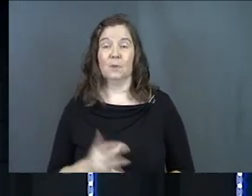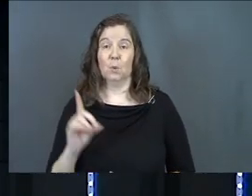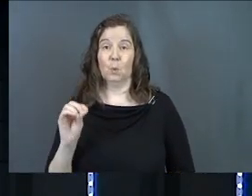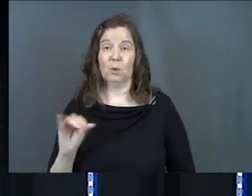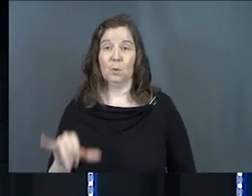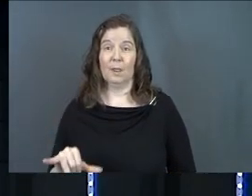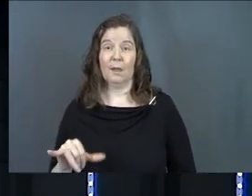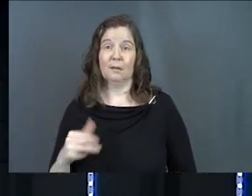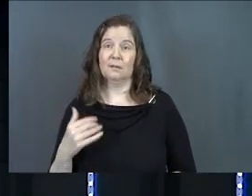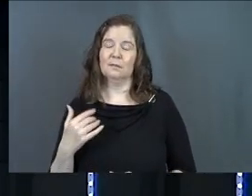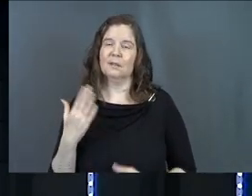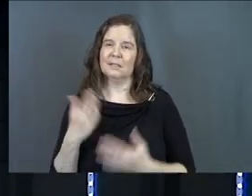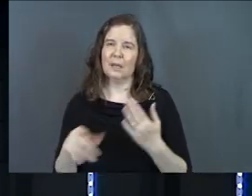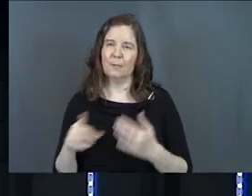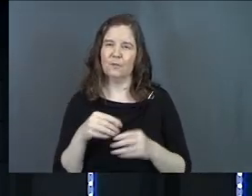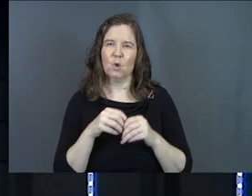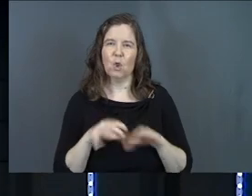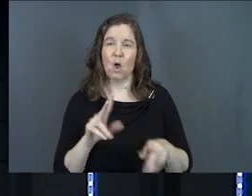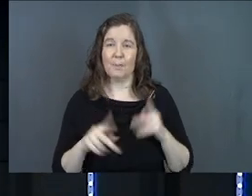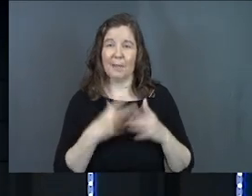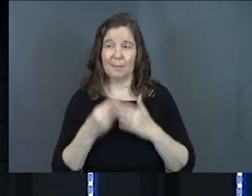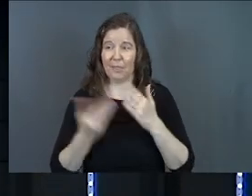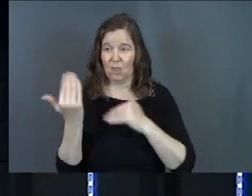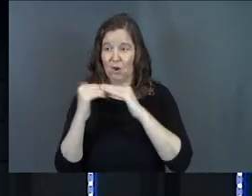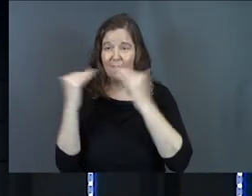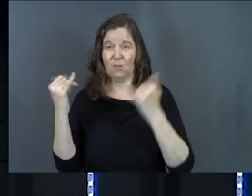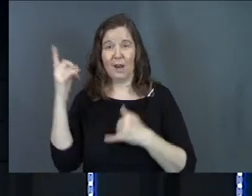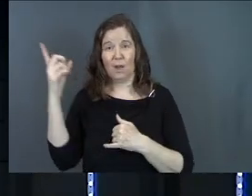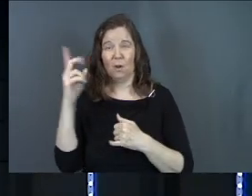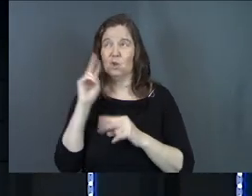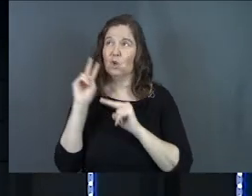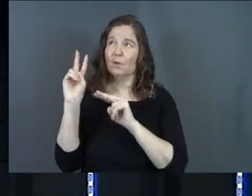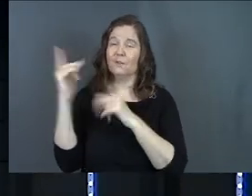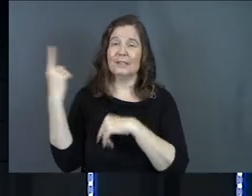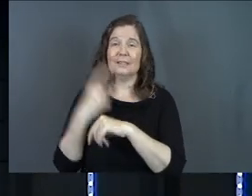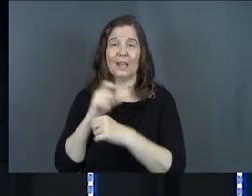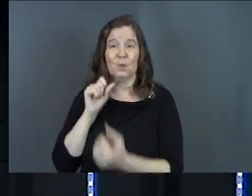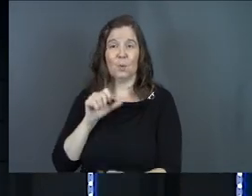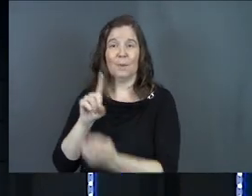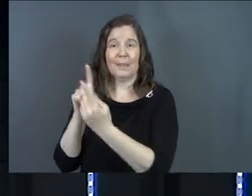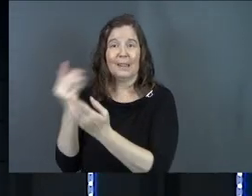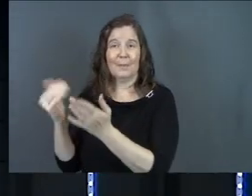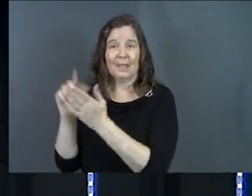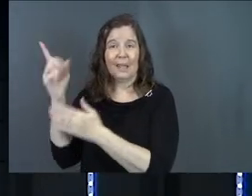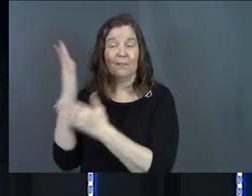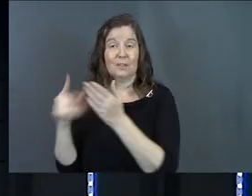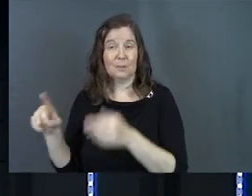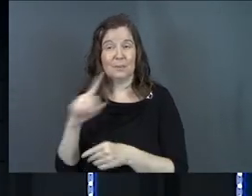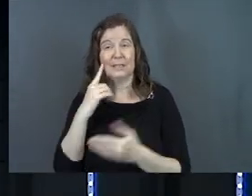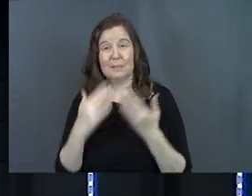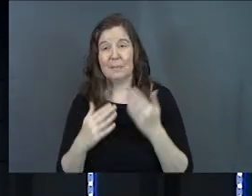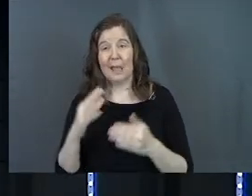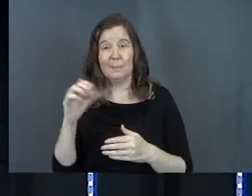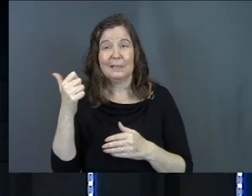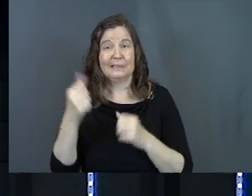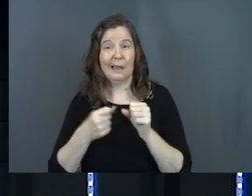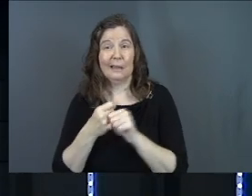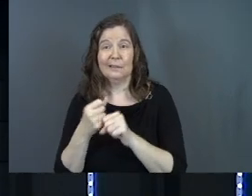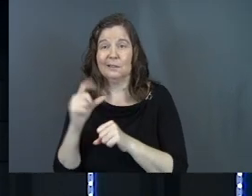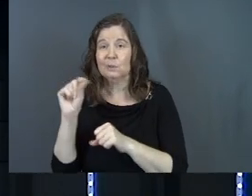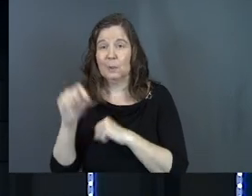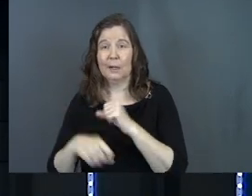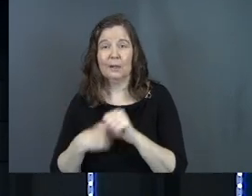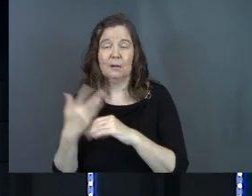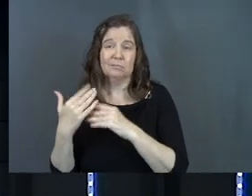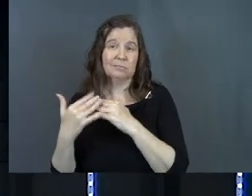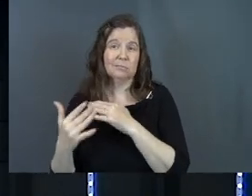We do that. Some of you lost people and they're in heaven right now and you're looking forward to the day that you're going to meet them again. And for some of you, it's been maybe decades since you've seen